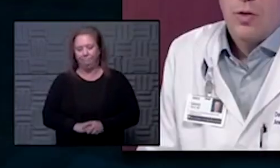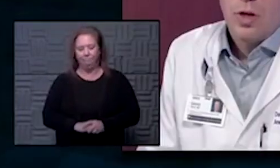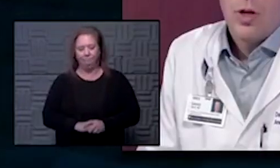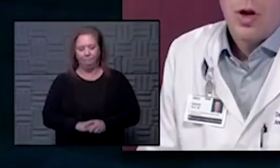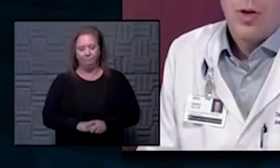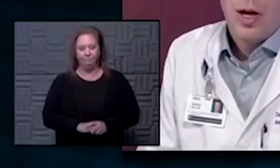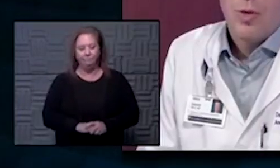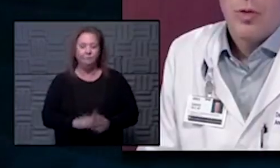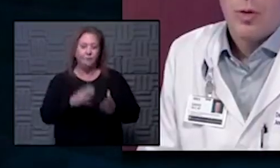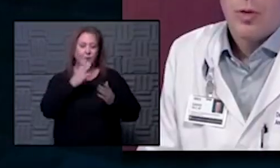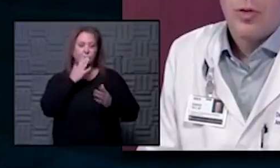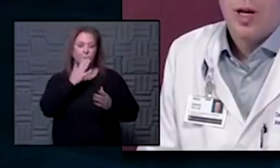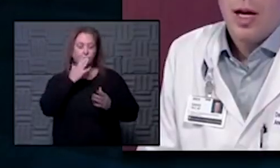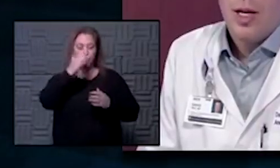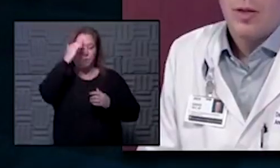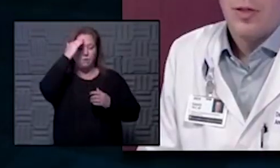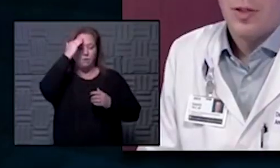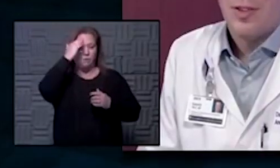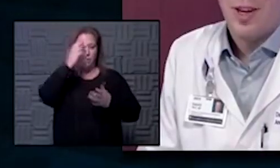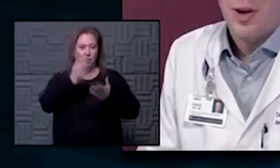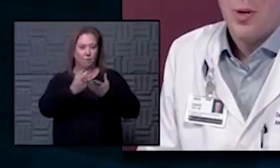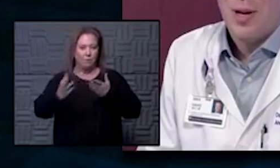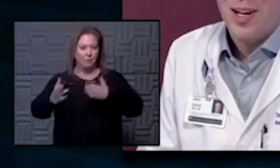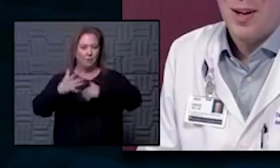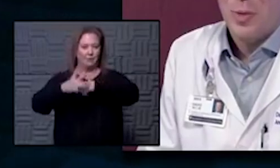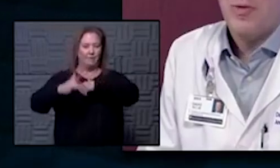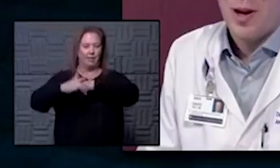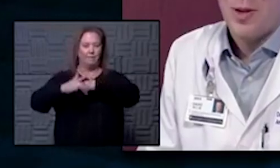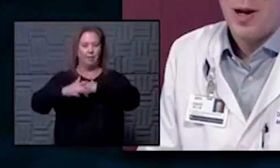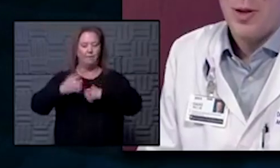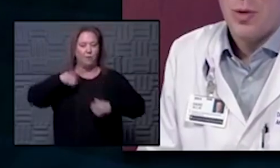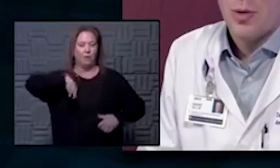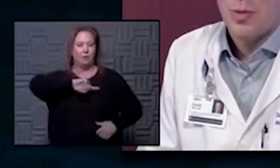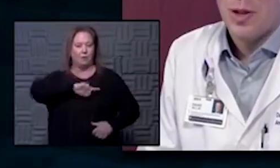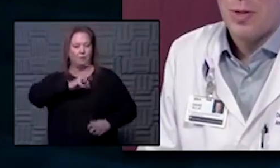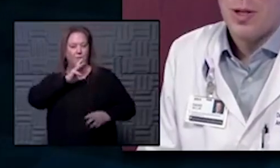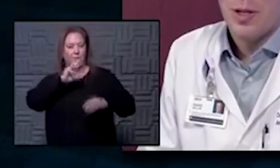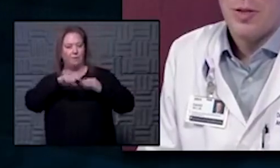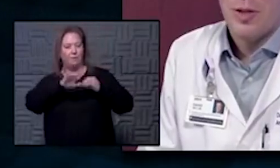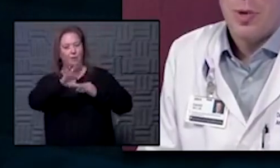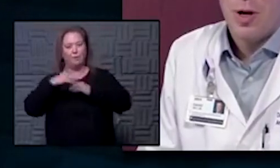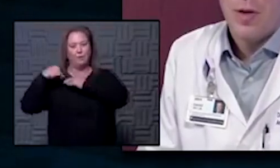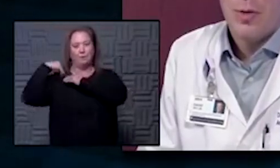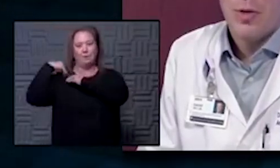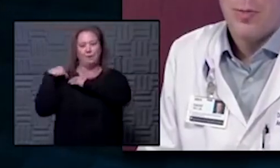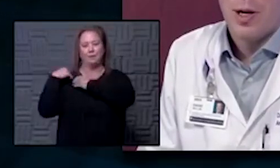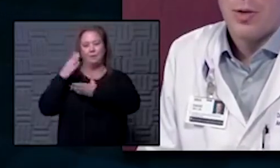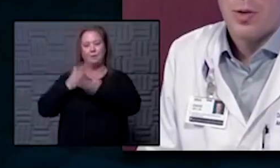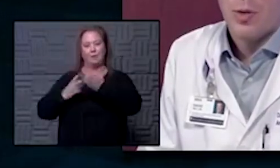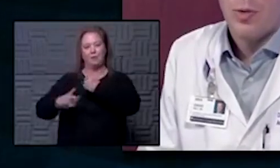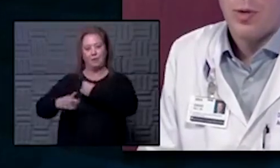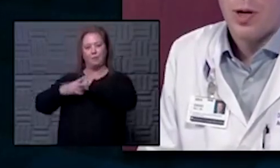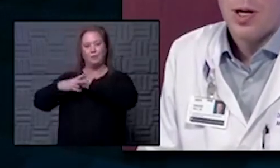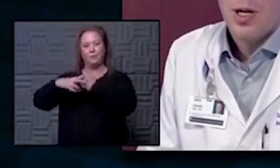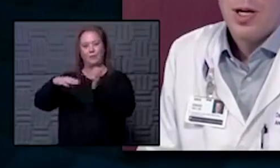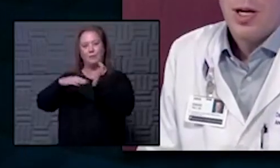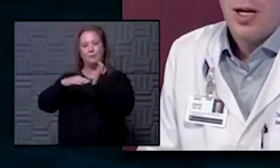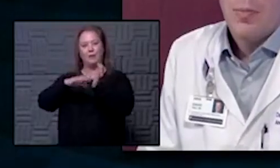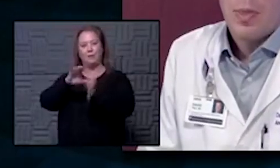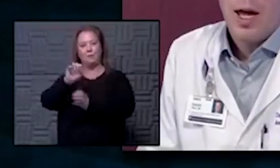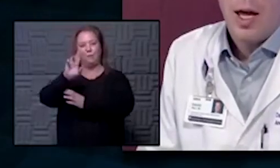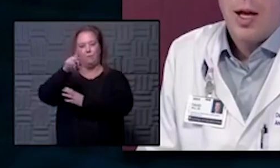It's good to know that that resource uh exists I know uh we've talked about your responsibilities as part of that reserve medical corps before